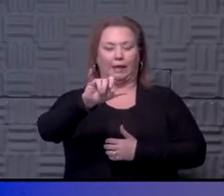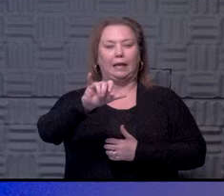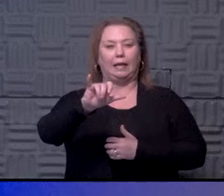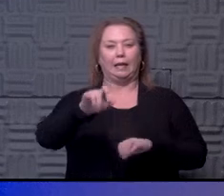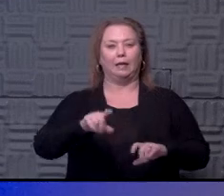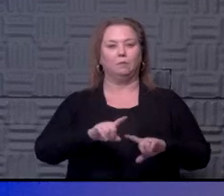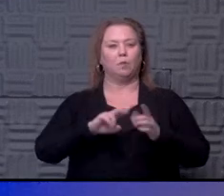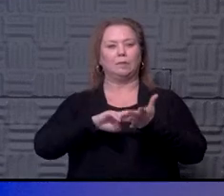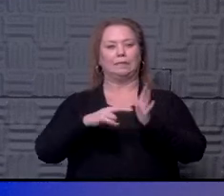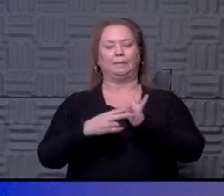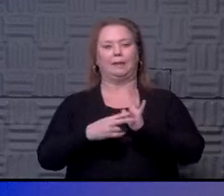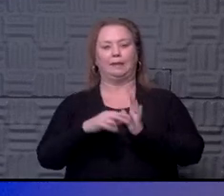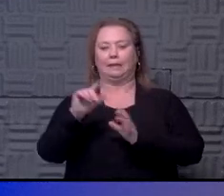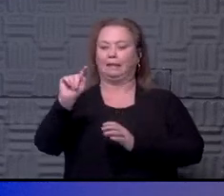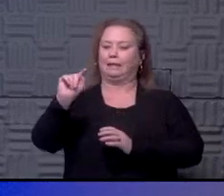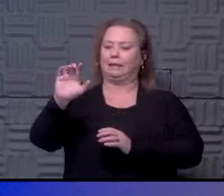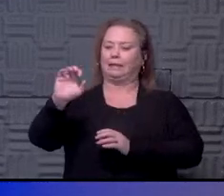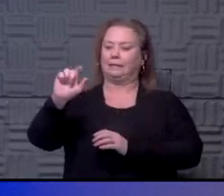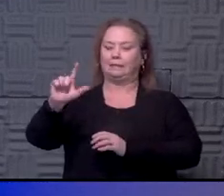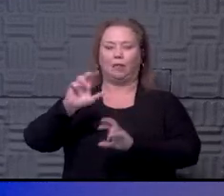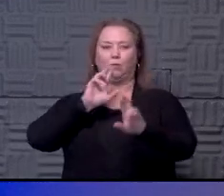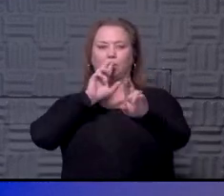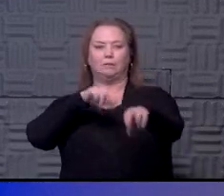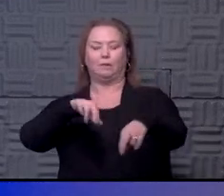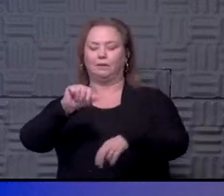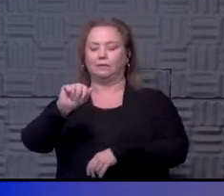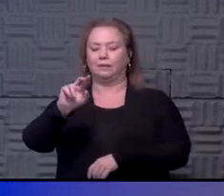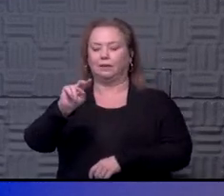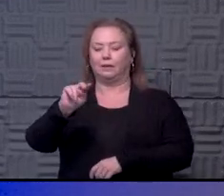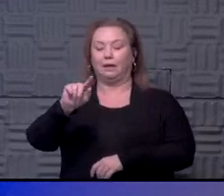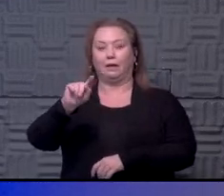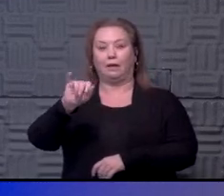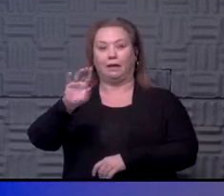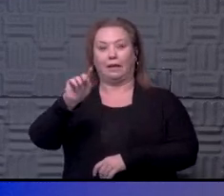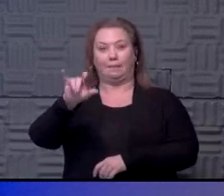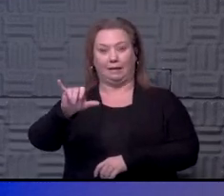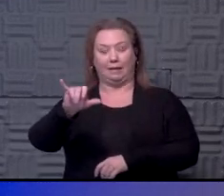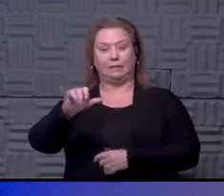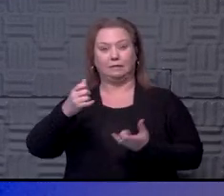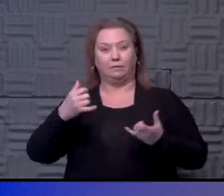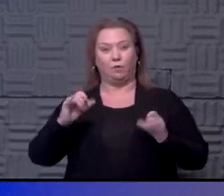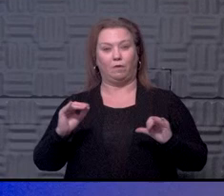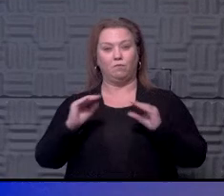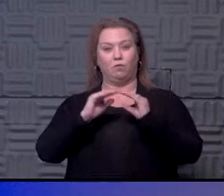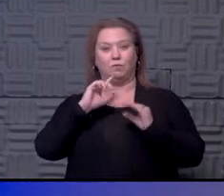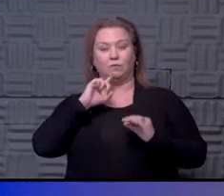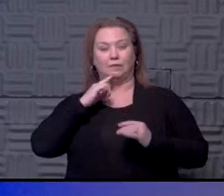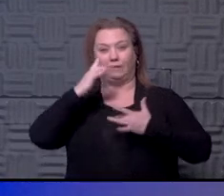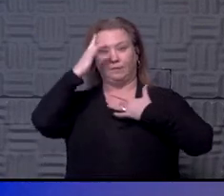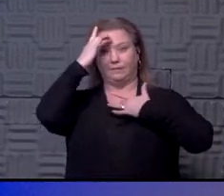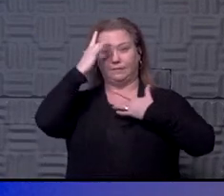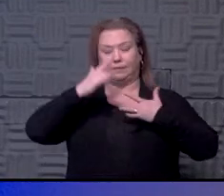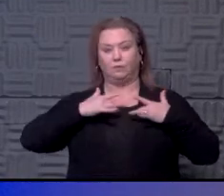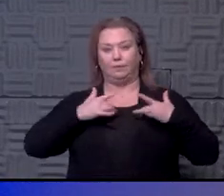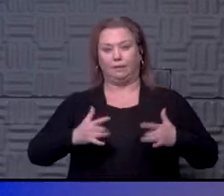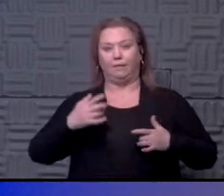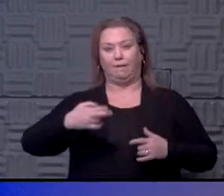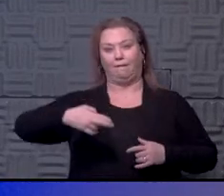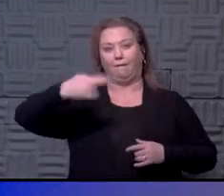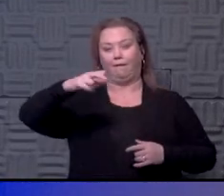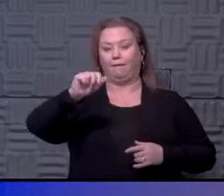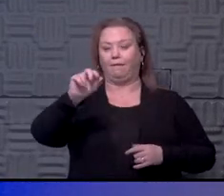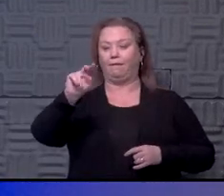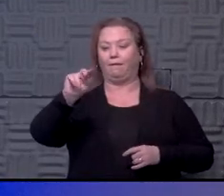But what does that mean? Is that T cell response? that antibodies? There's pretty good studies showing that if you have more severe disease, you typically have higher